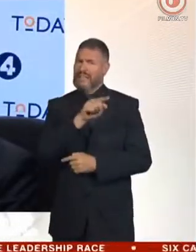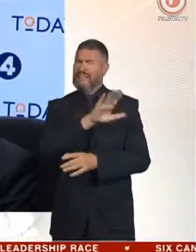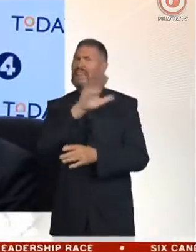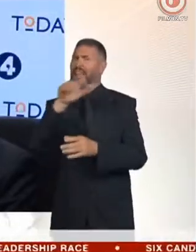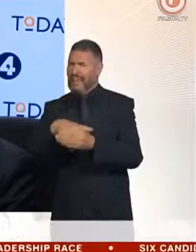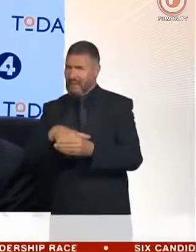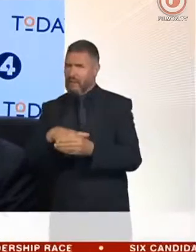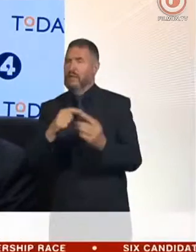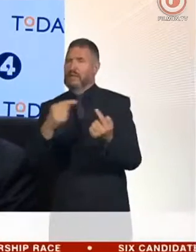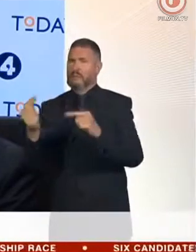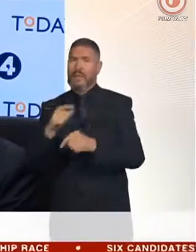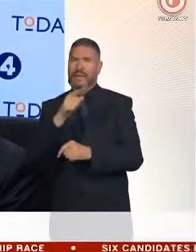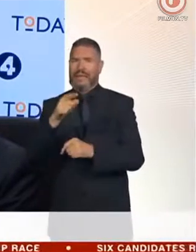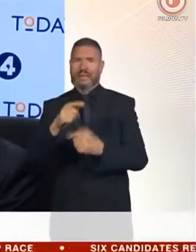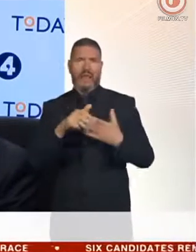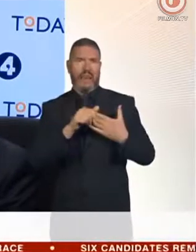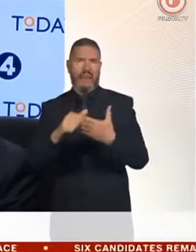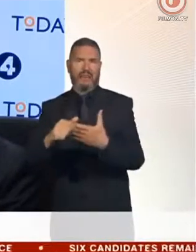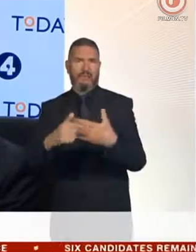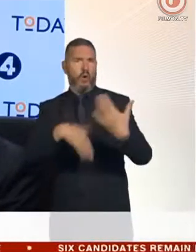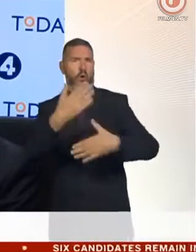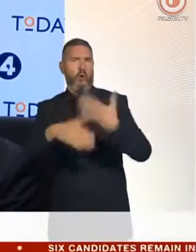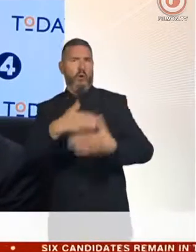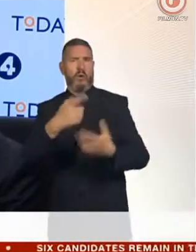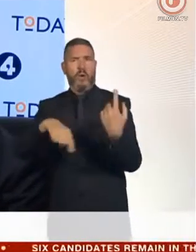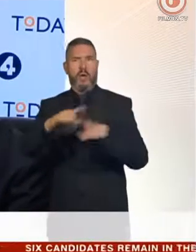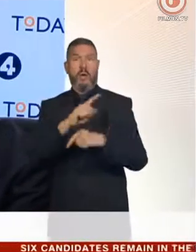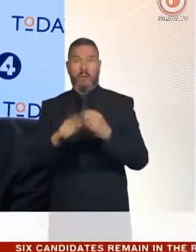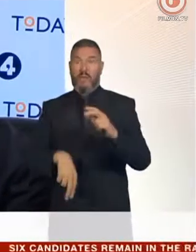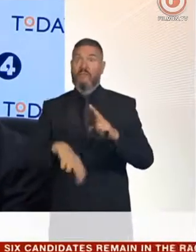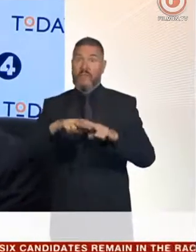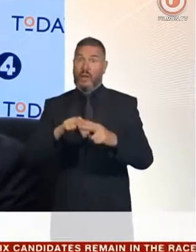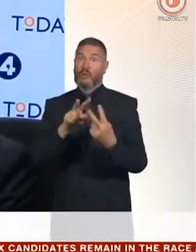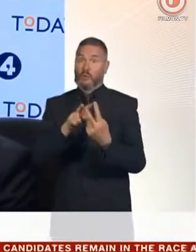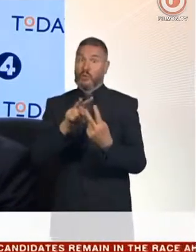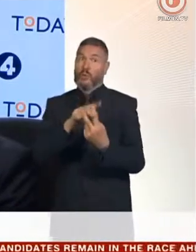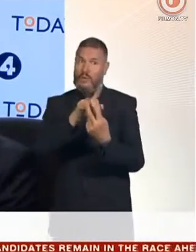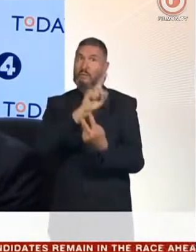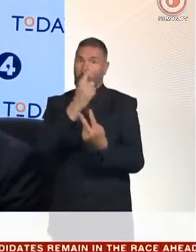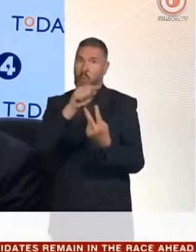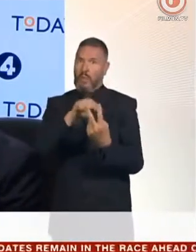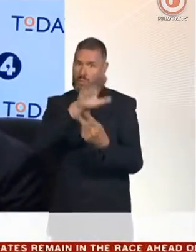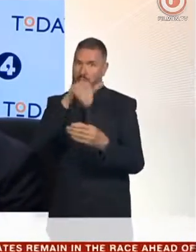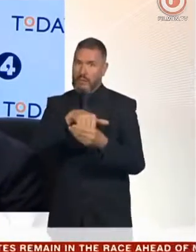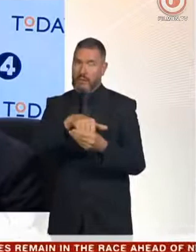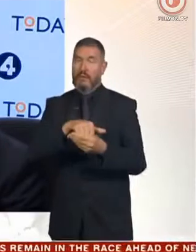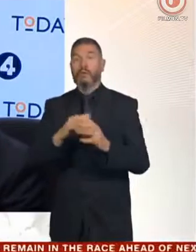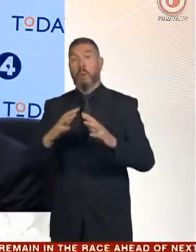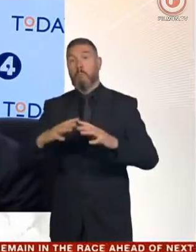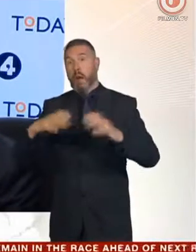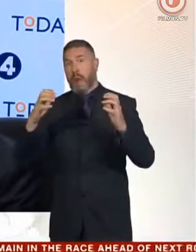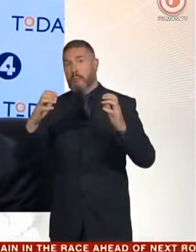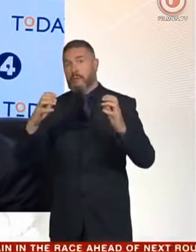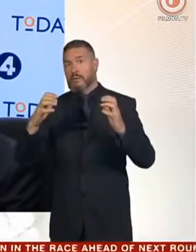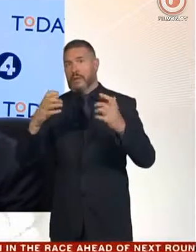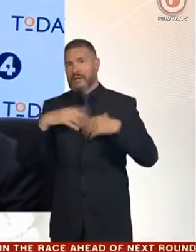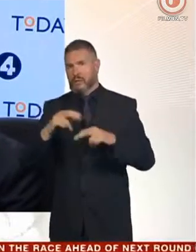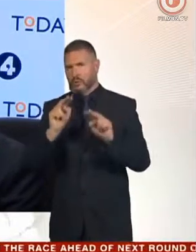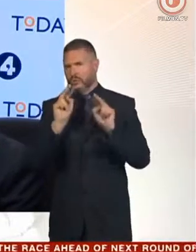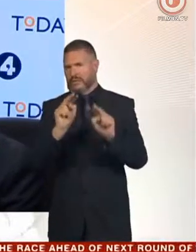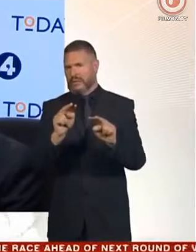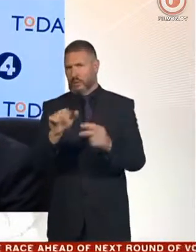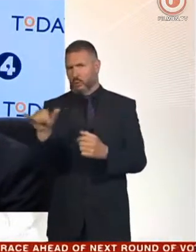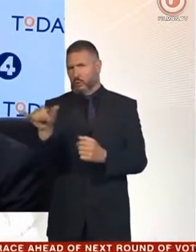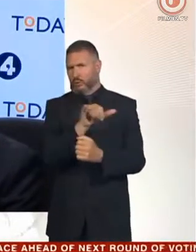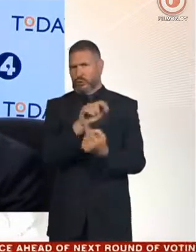front runner in this race. He's going to be the person in the final two. And the real judgment the members of parliament have to make is who do